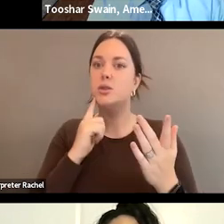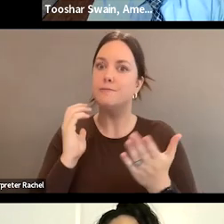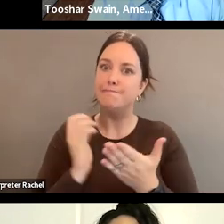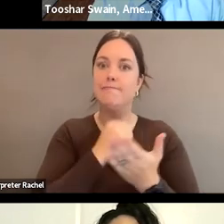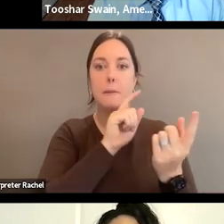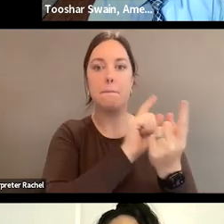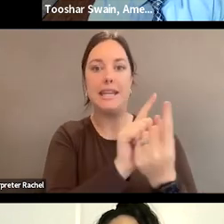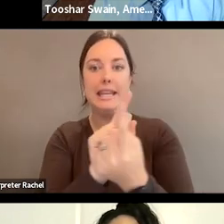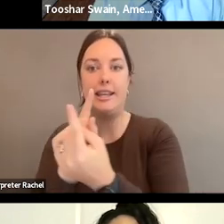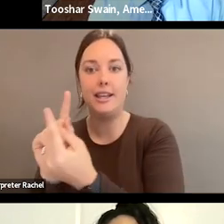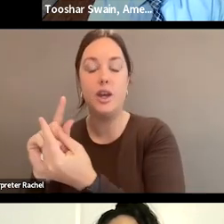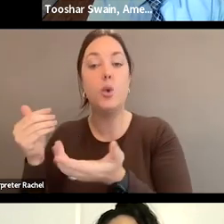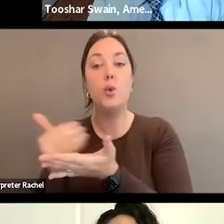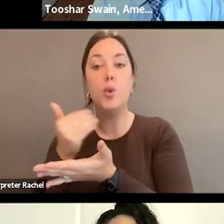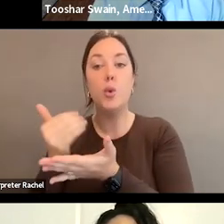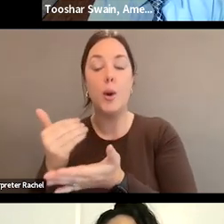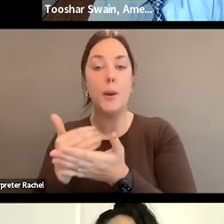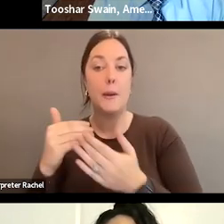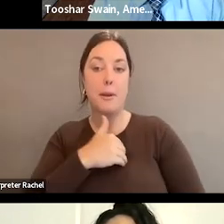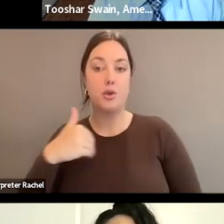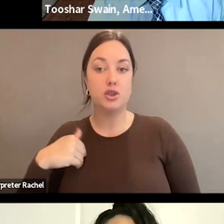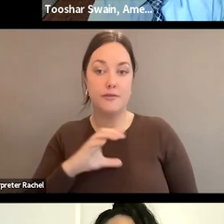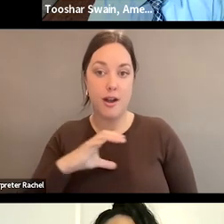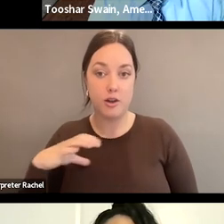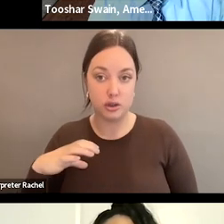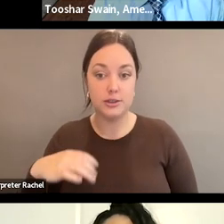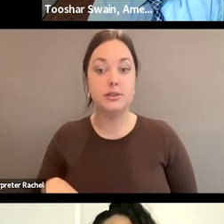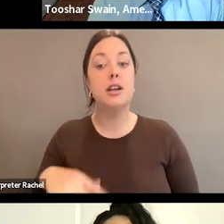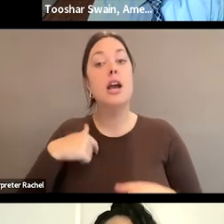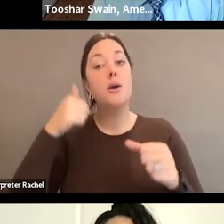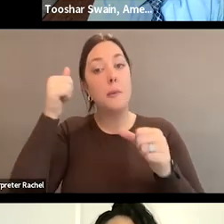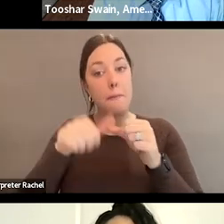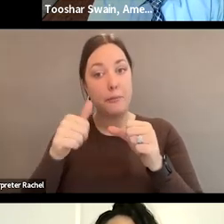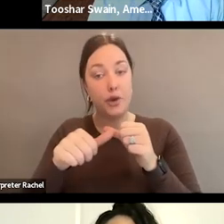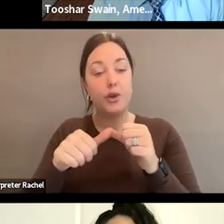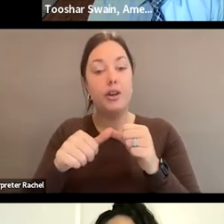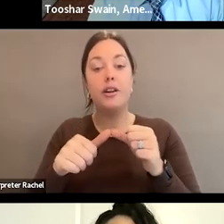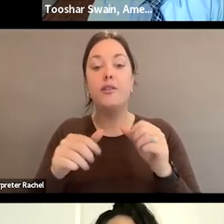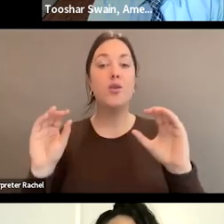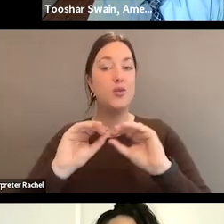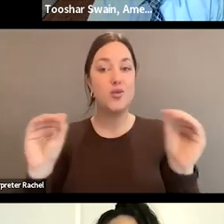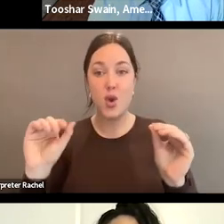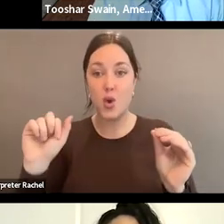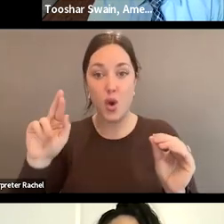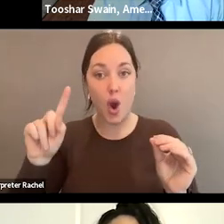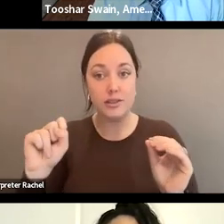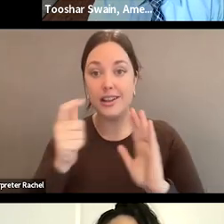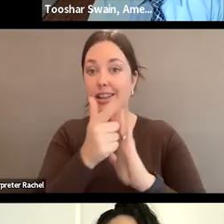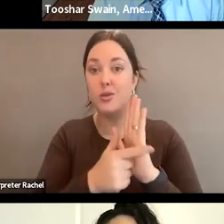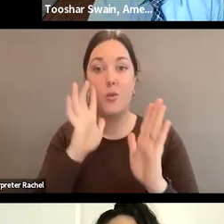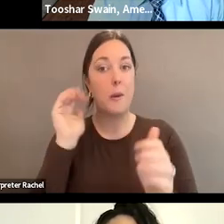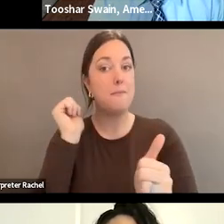those members of Congress, because I think one thing we know for sure, no arts legislation will